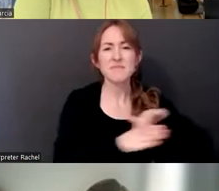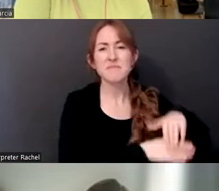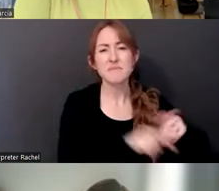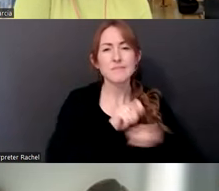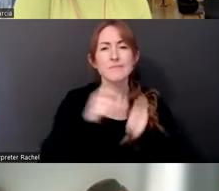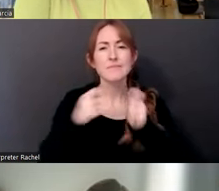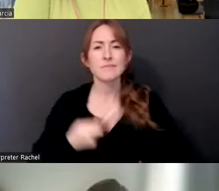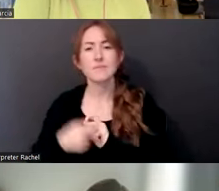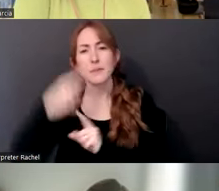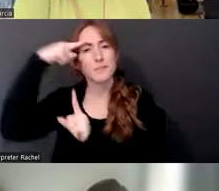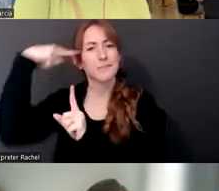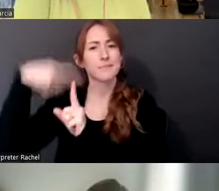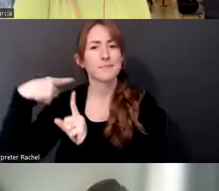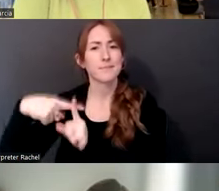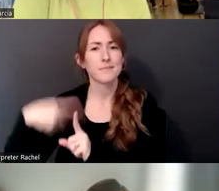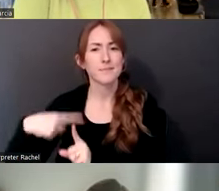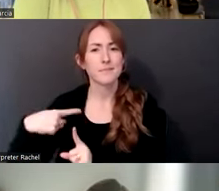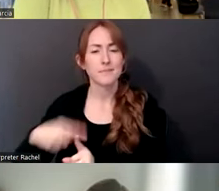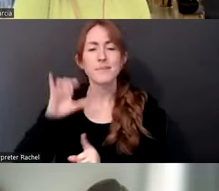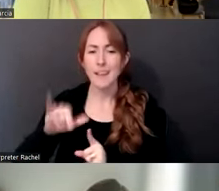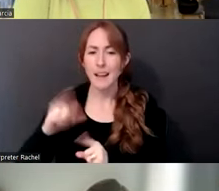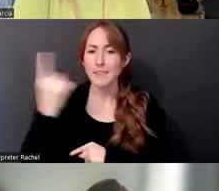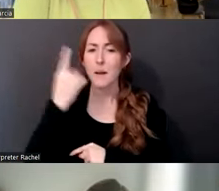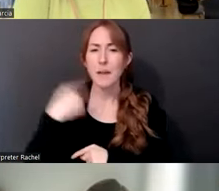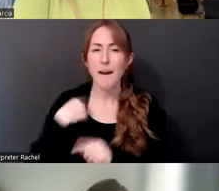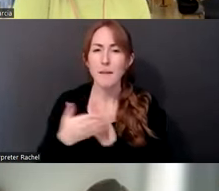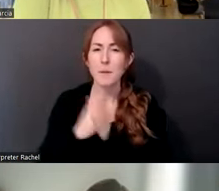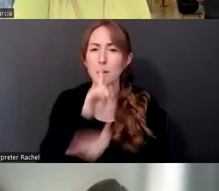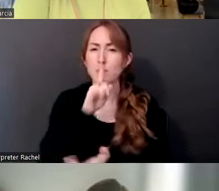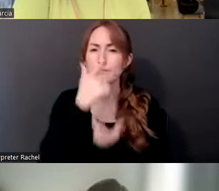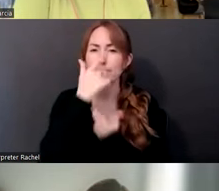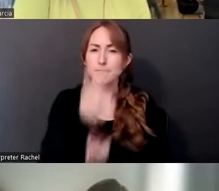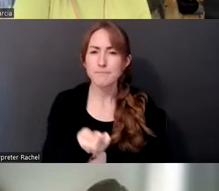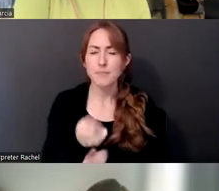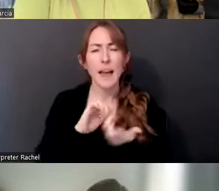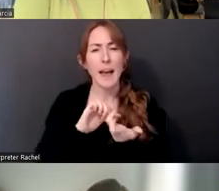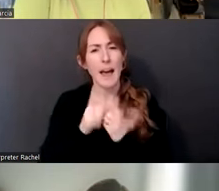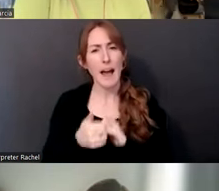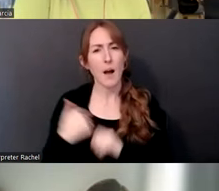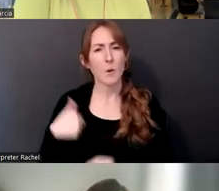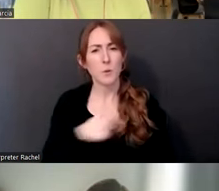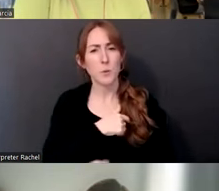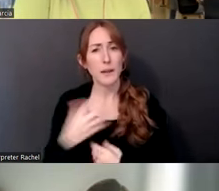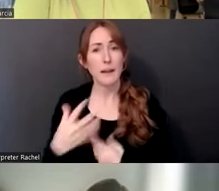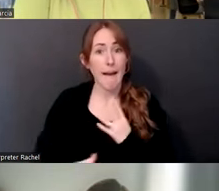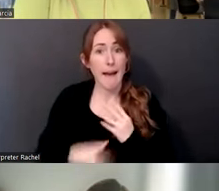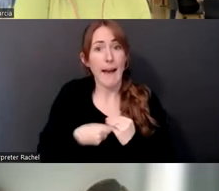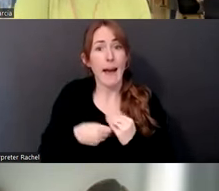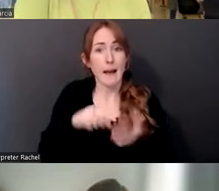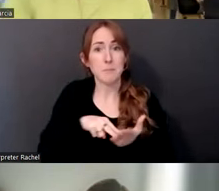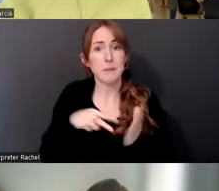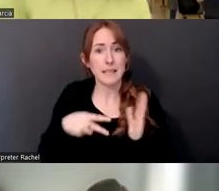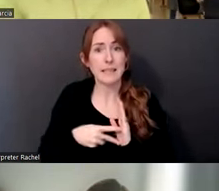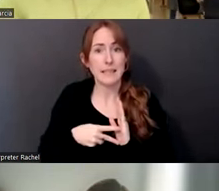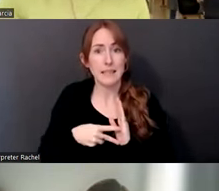that I've become very interested in is what are the ways that we make meaning out of trauma, um,